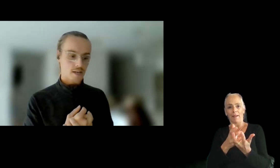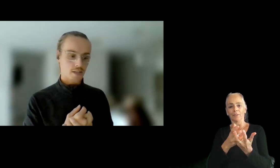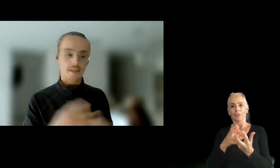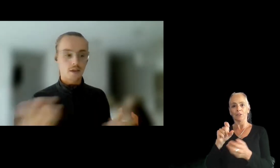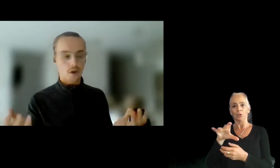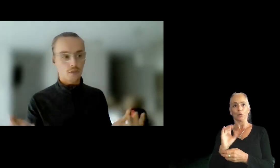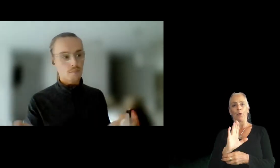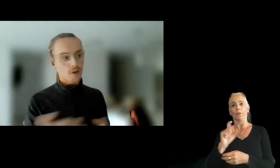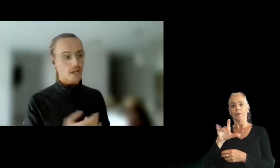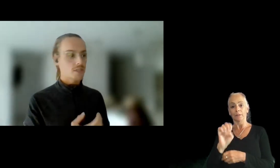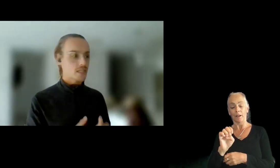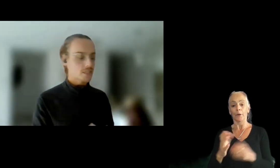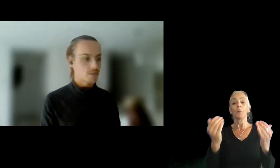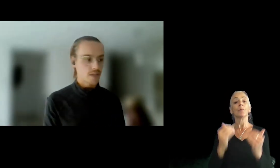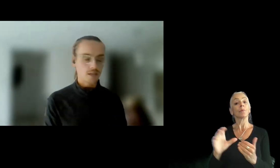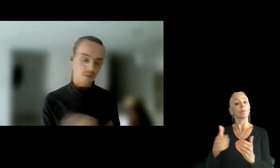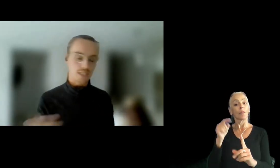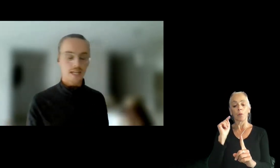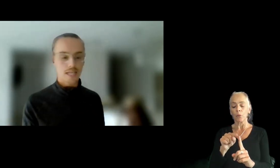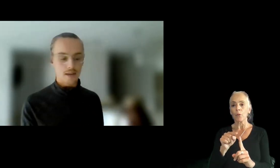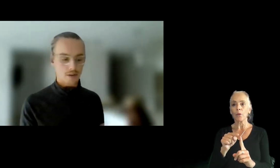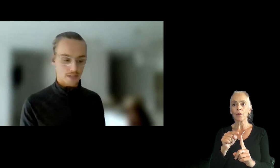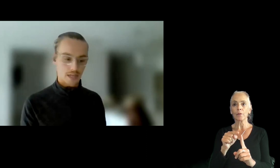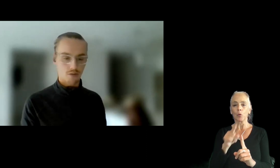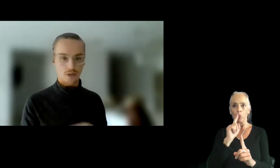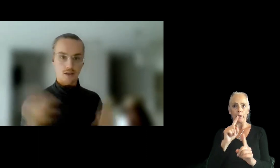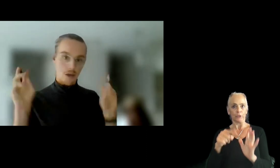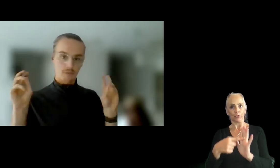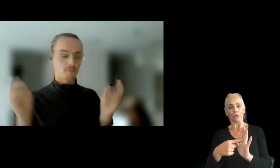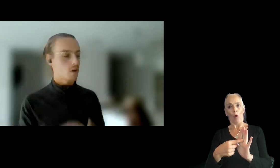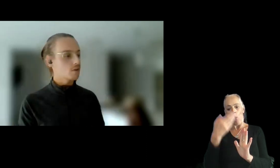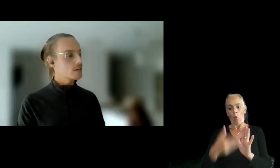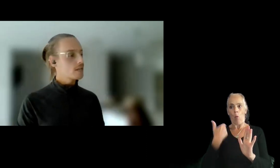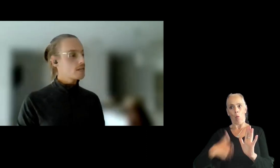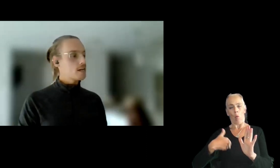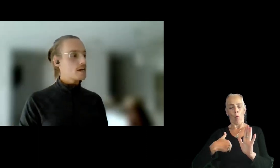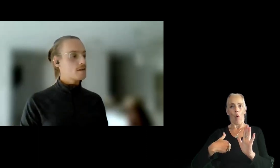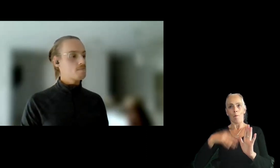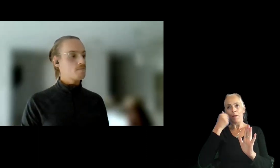And yeah, the other point I would say in terms of like really standing out and kind of going above and beyond.